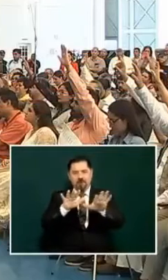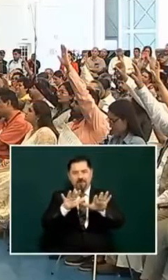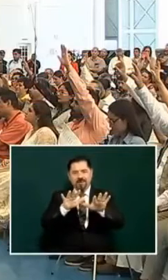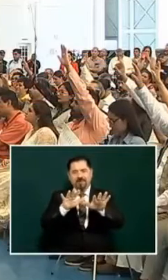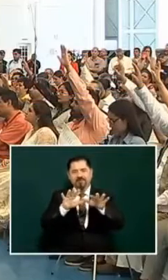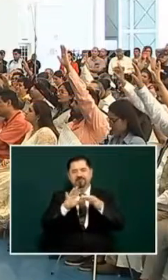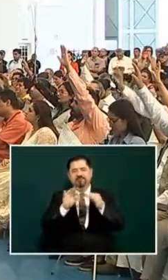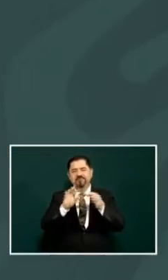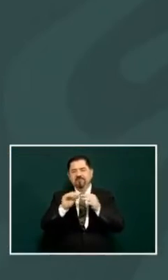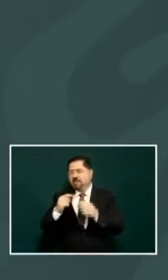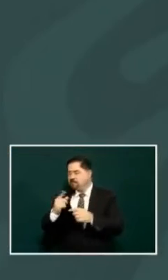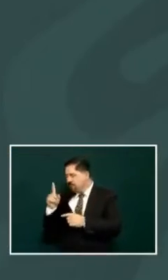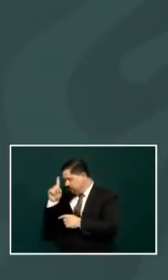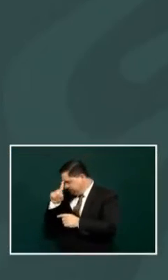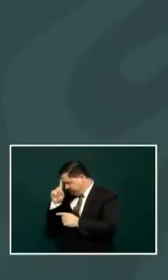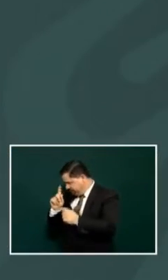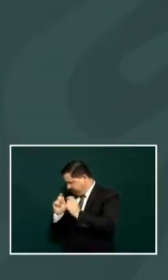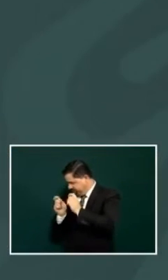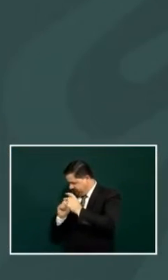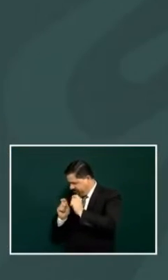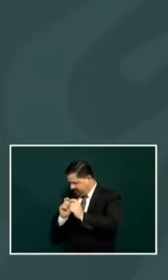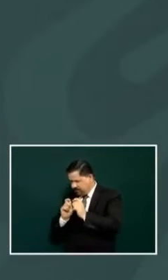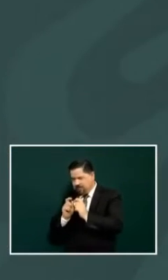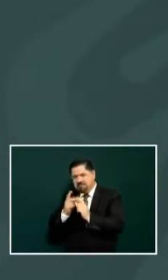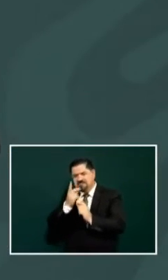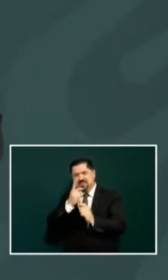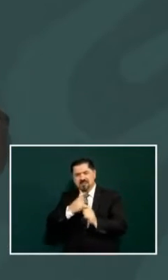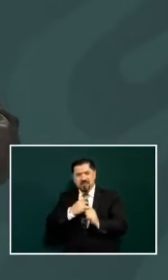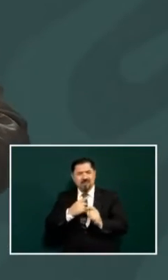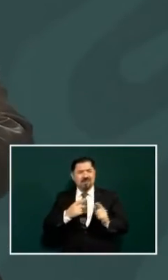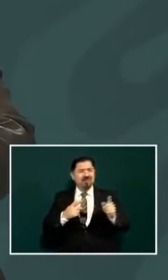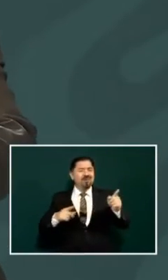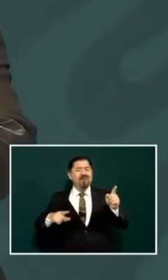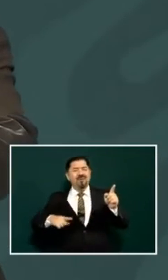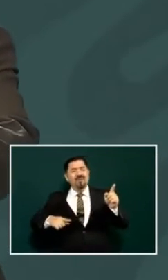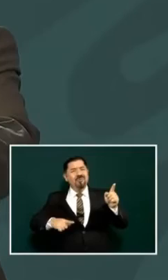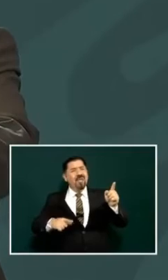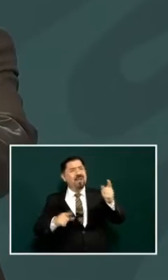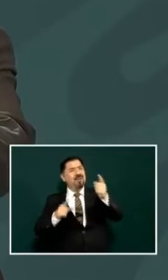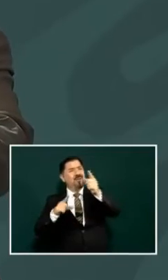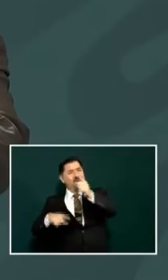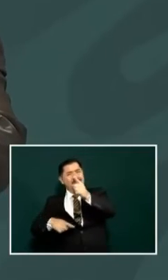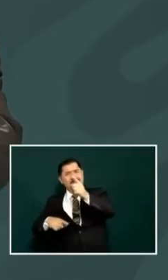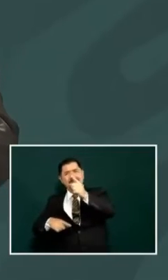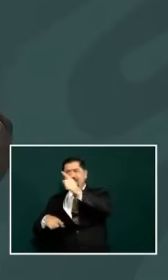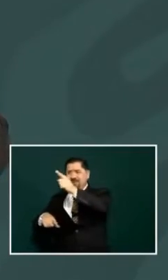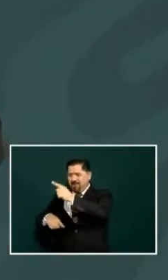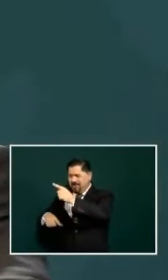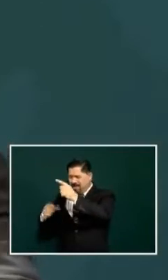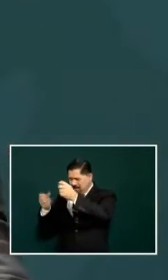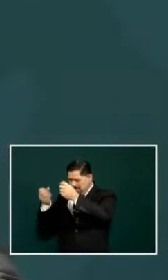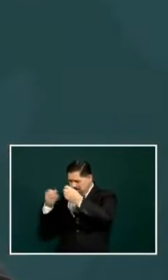people from the town would tell me don't send us the money through the government because they steal it